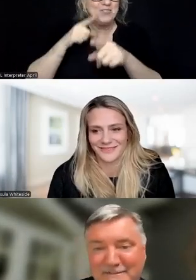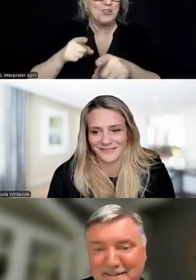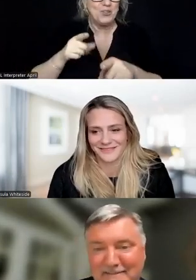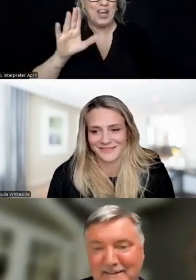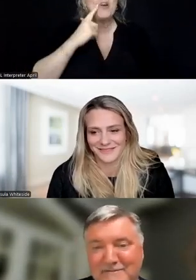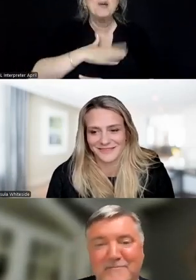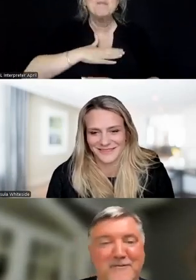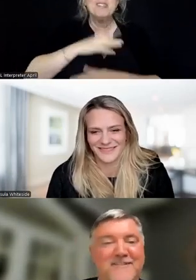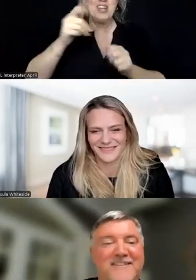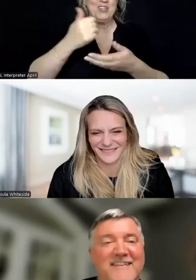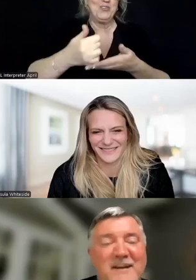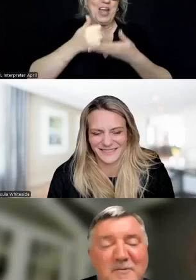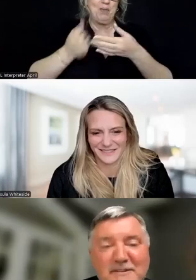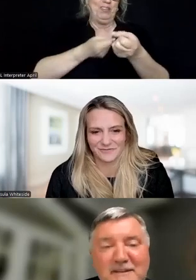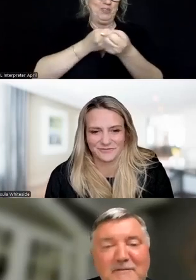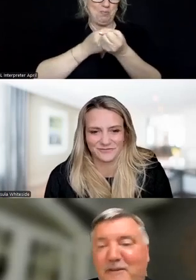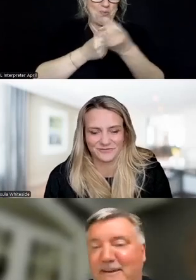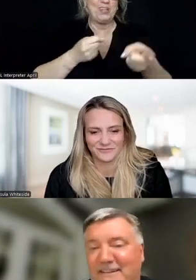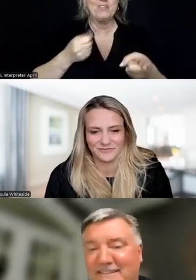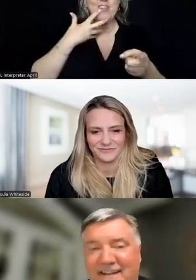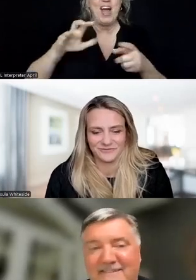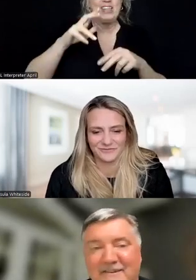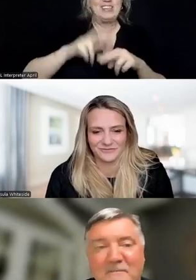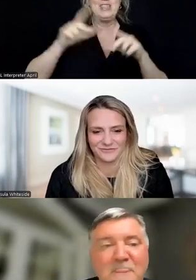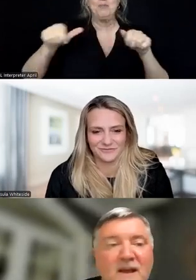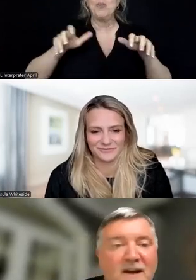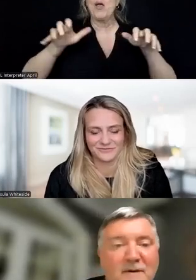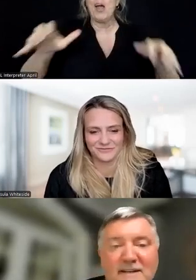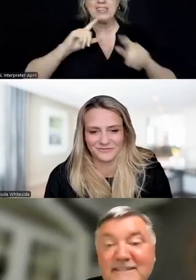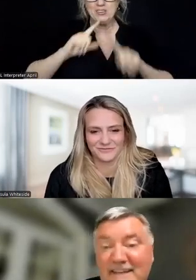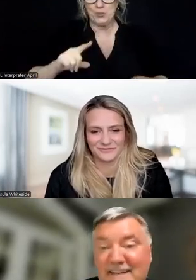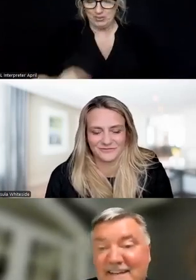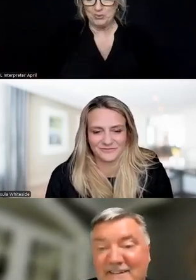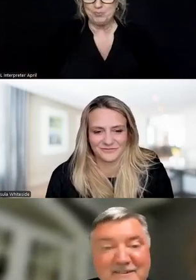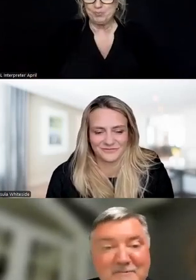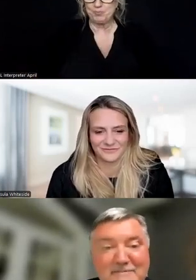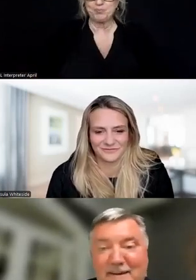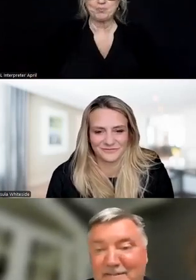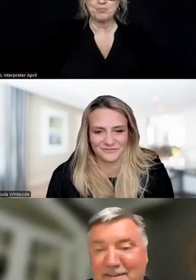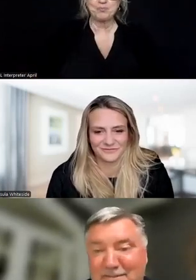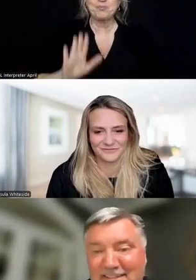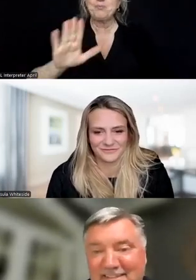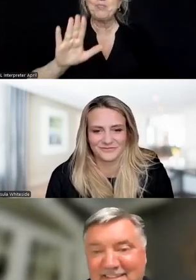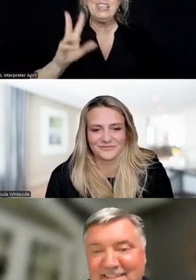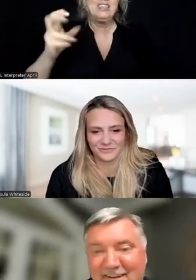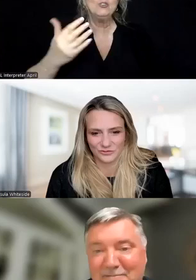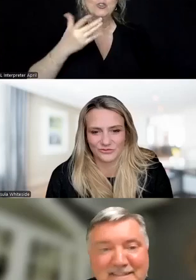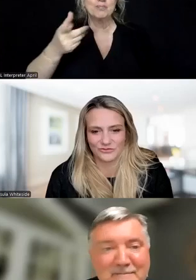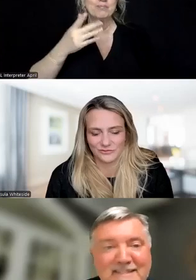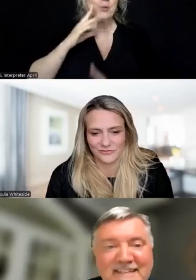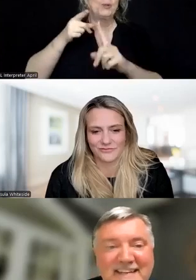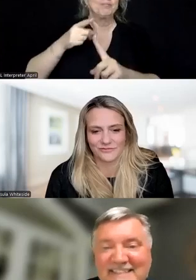I appreciate you being able to help support us on this. Well, this is going to be for the audience to answer. But it is in your sweet spot of expertise and